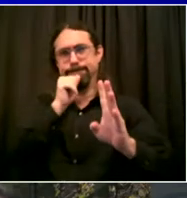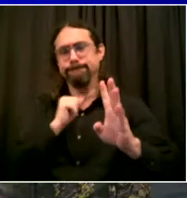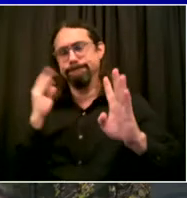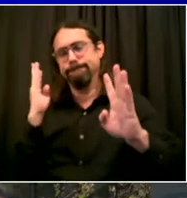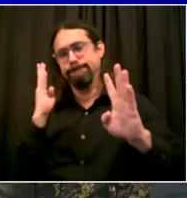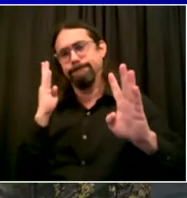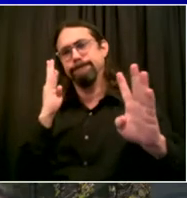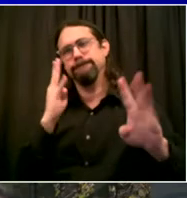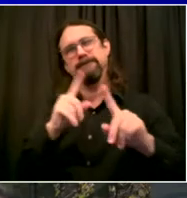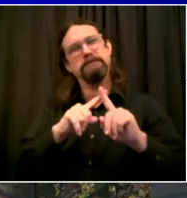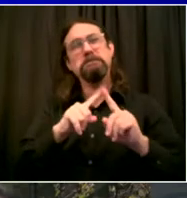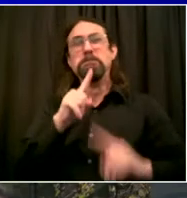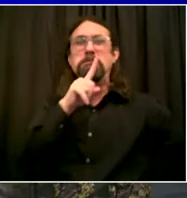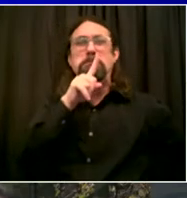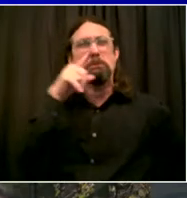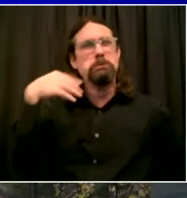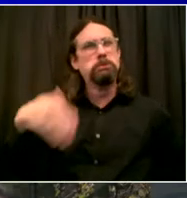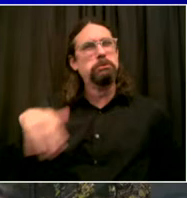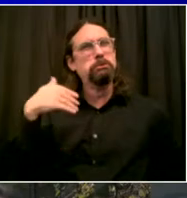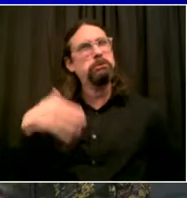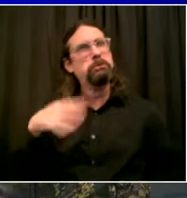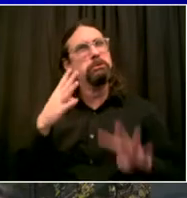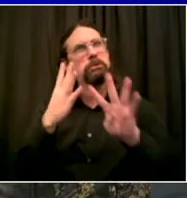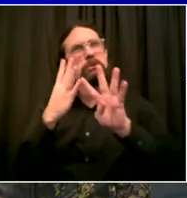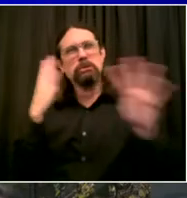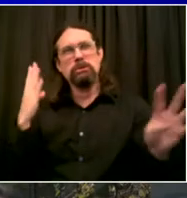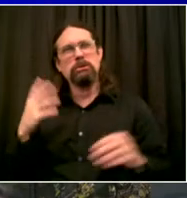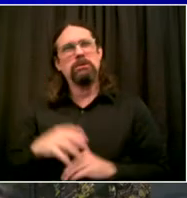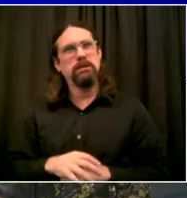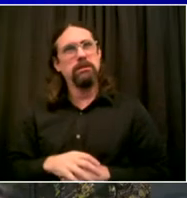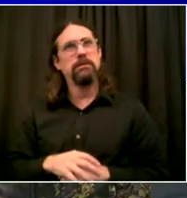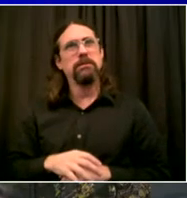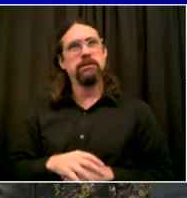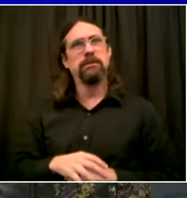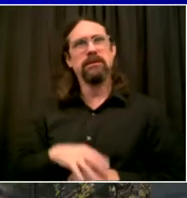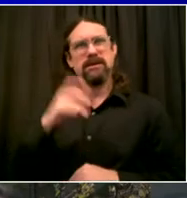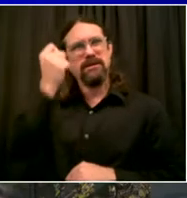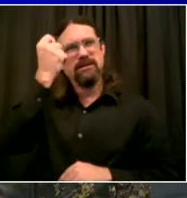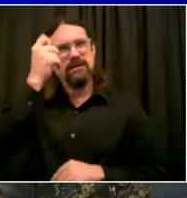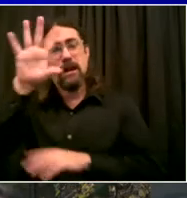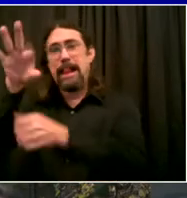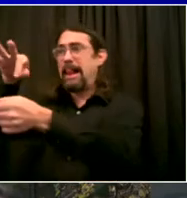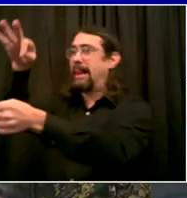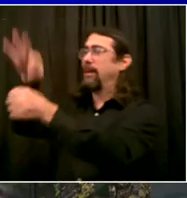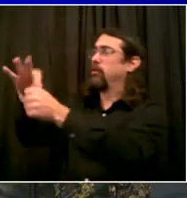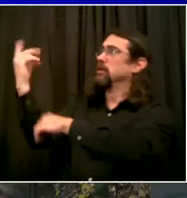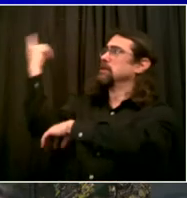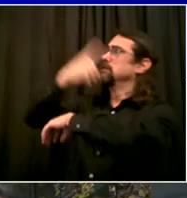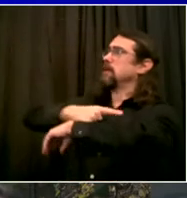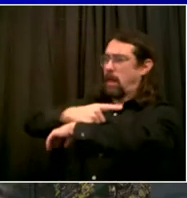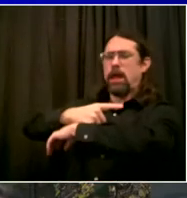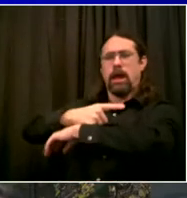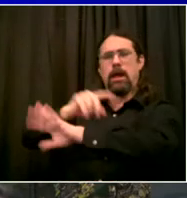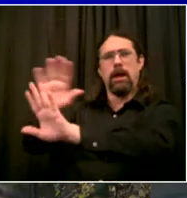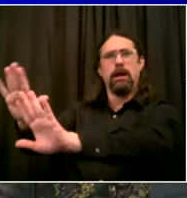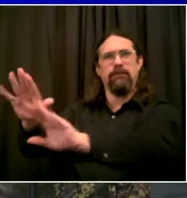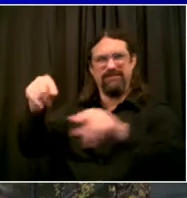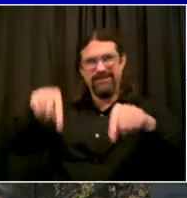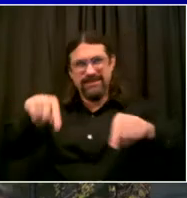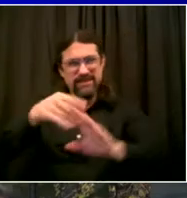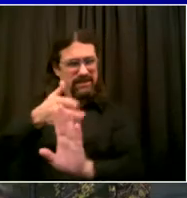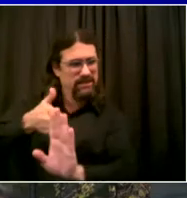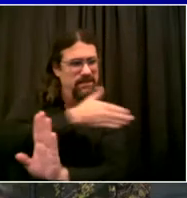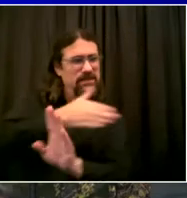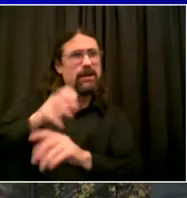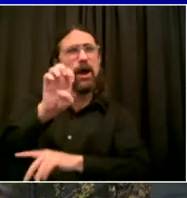sometimes there's a huge number of people show up at the same time. We're talking about early voting. The whole idea was to make it easier for people and be ready to